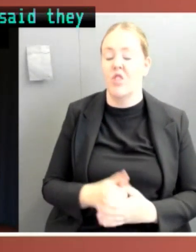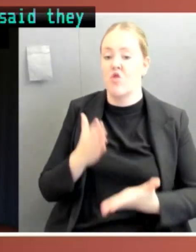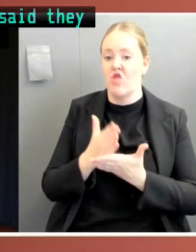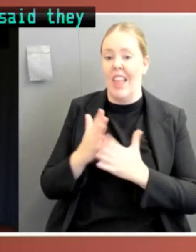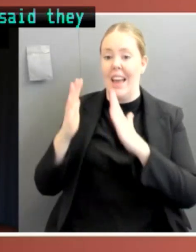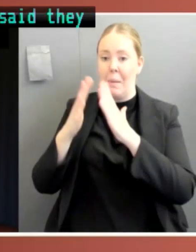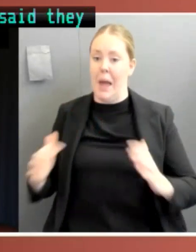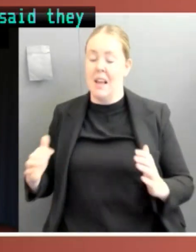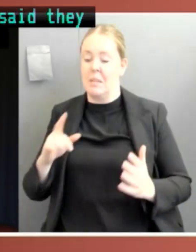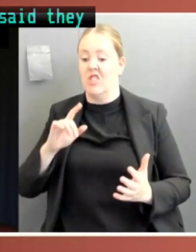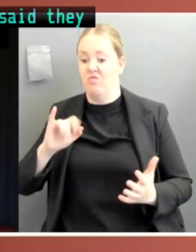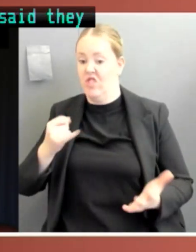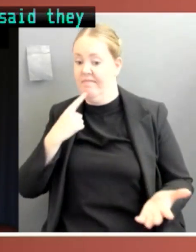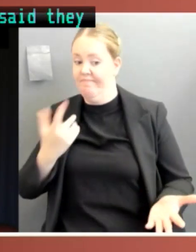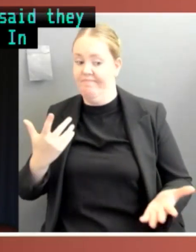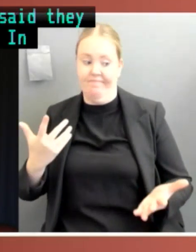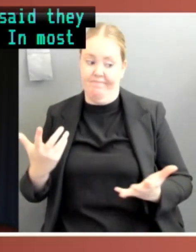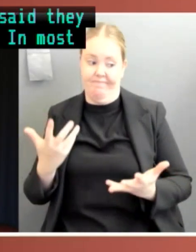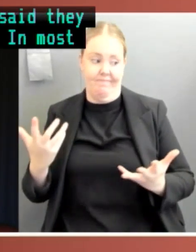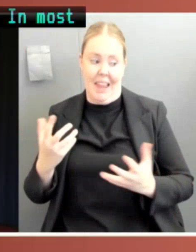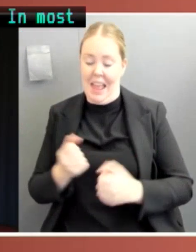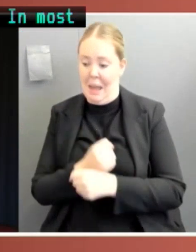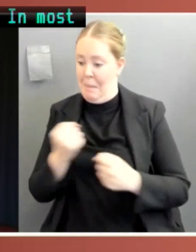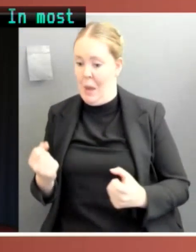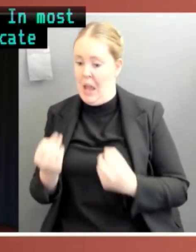days, 200 days, whenever it is. And they shouldn't have done that.